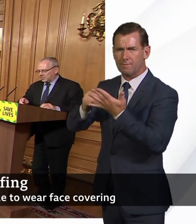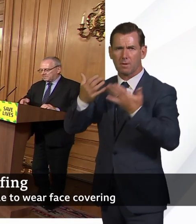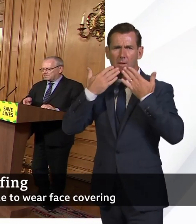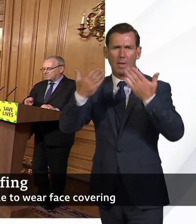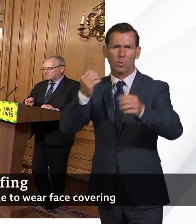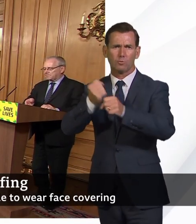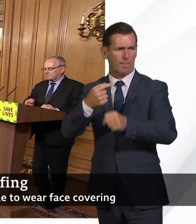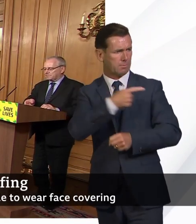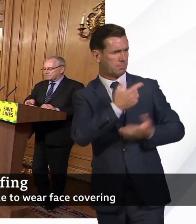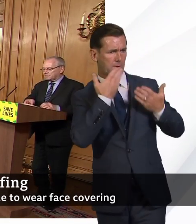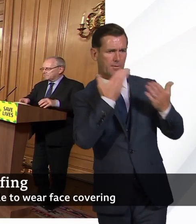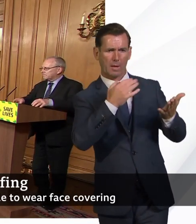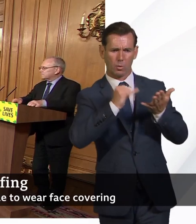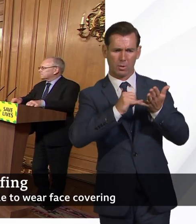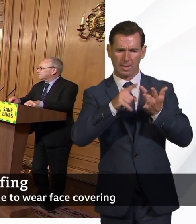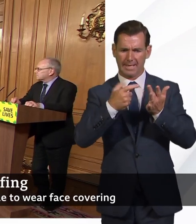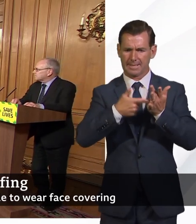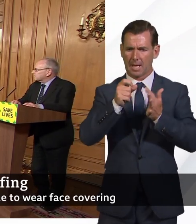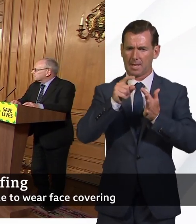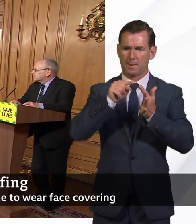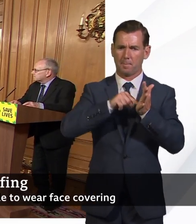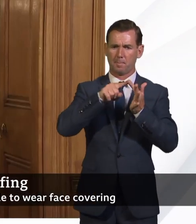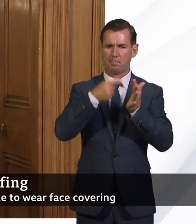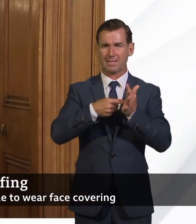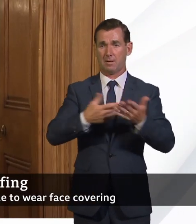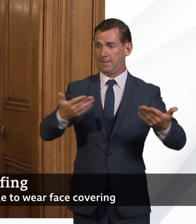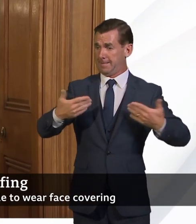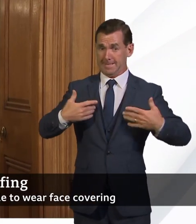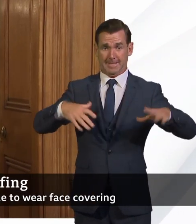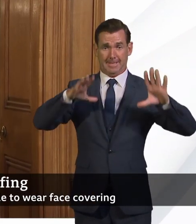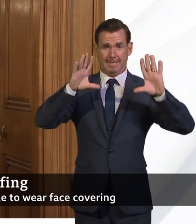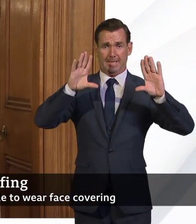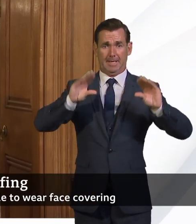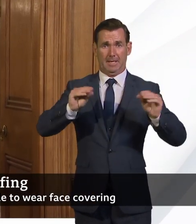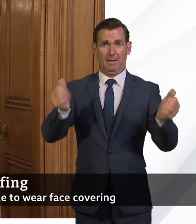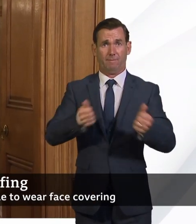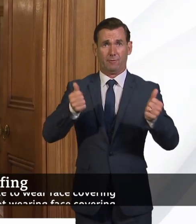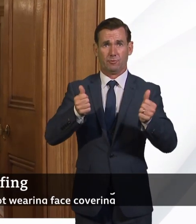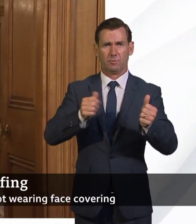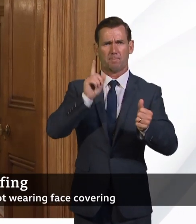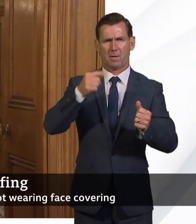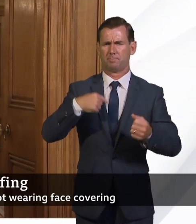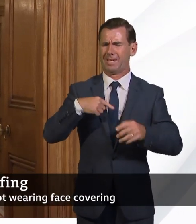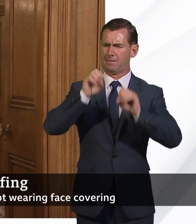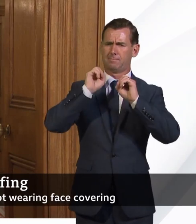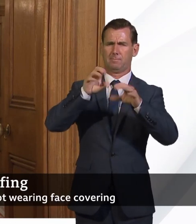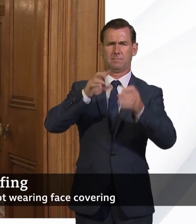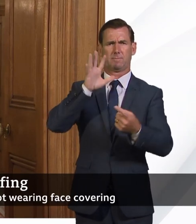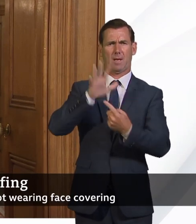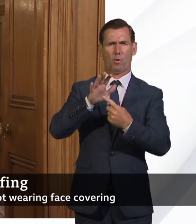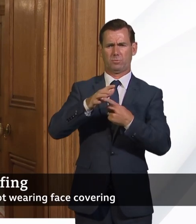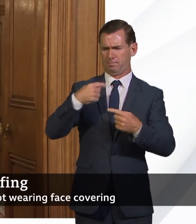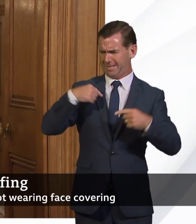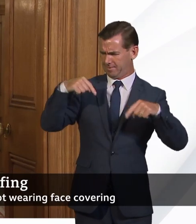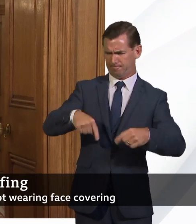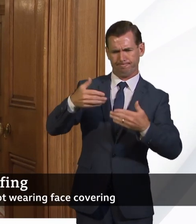to Sir Peter as well. And just to finish off by saying, when I stood here at other times in earlier press conferences,